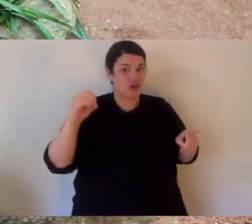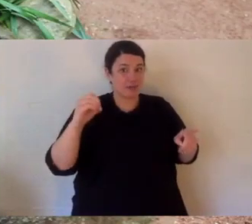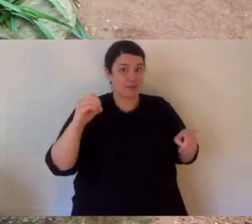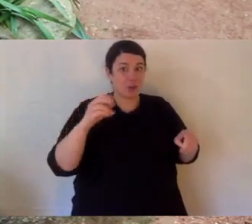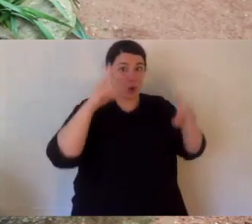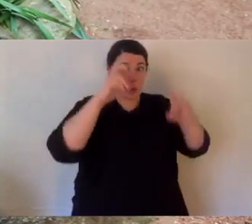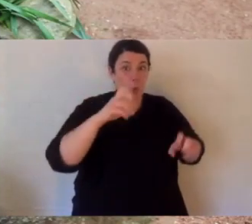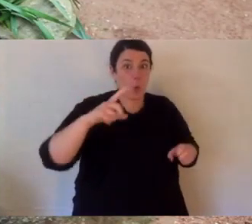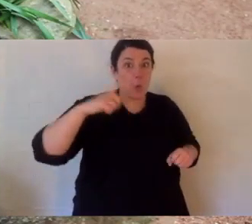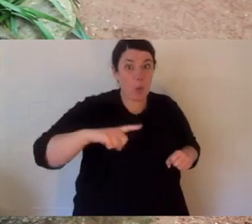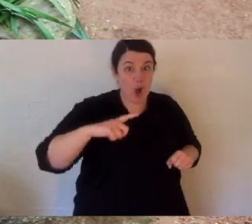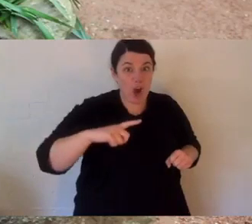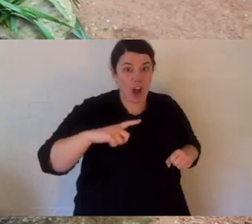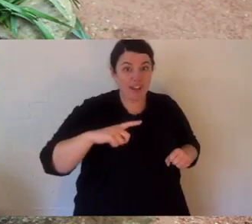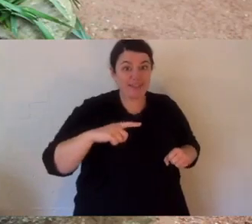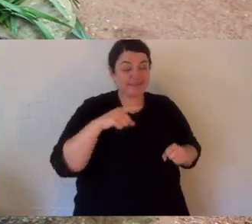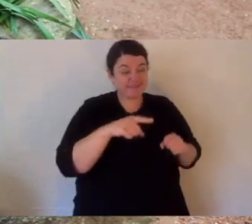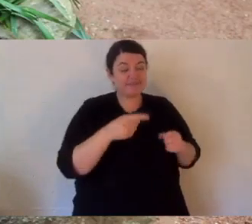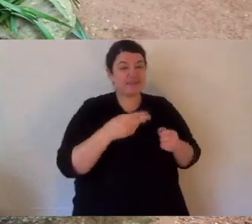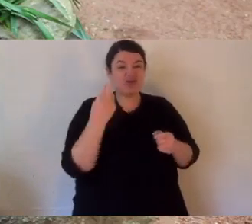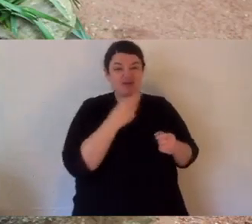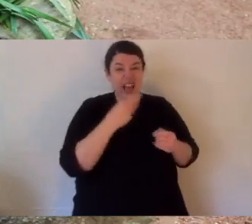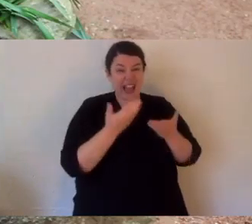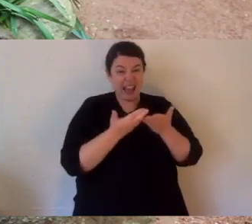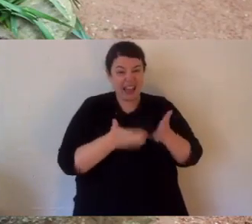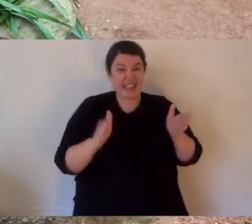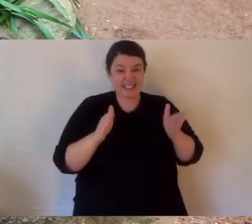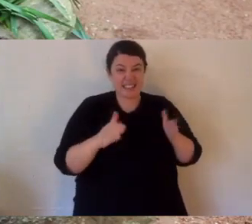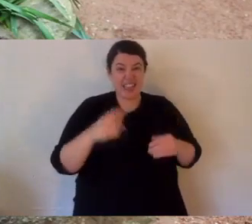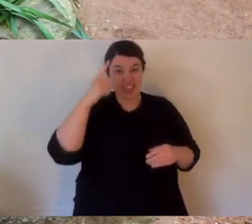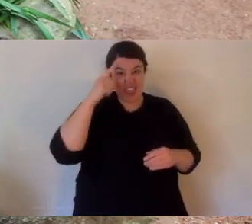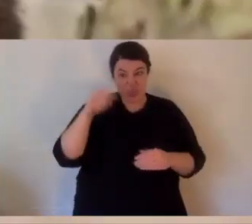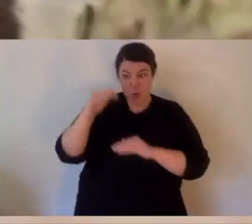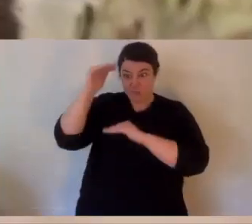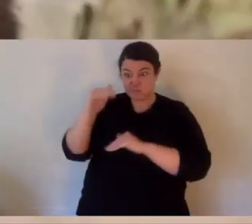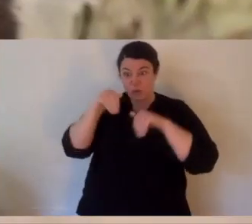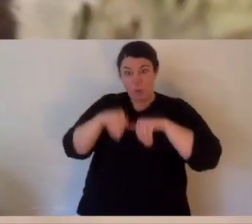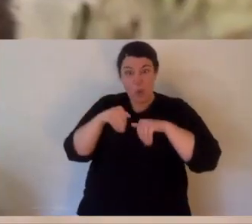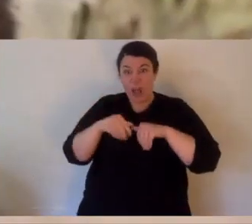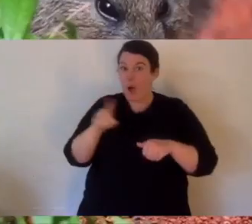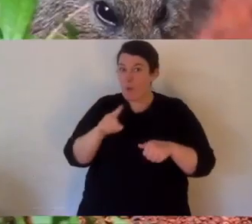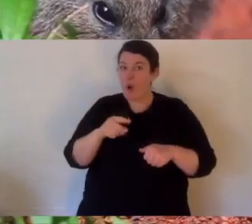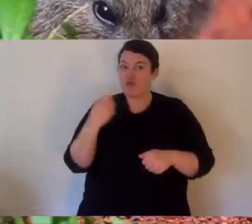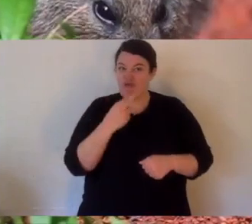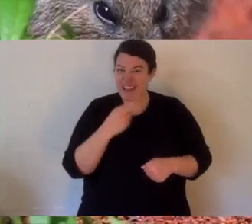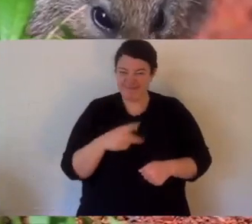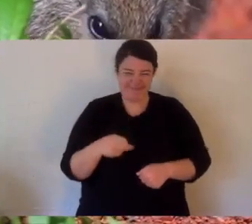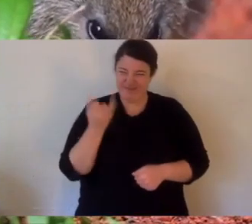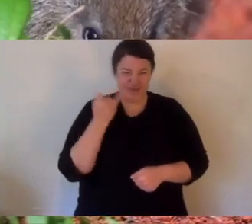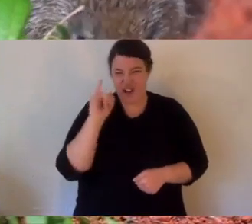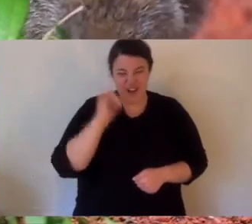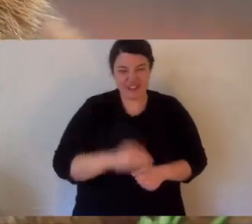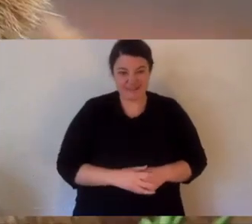Dutch explorers in the 1600s, and they called it Rottnest Island, which in English means rat's nest.